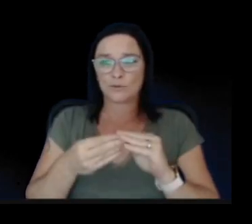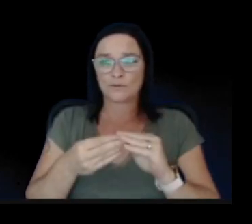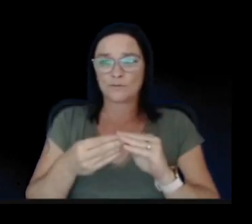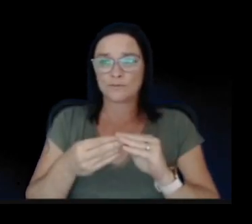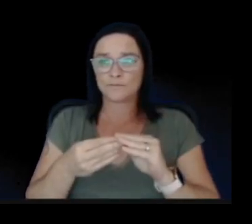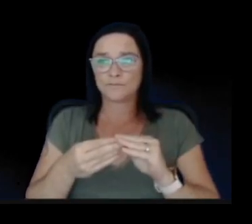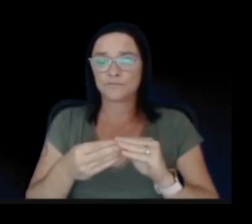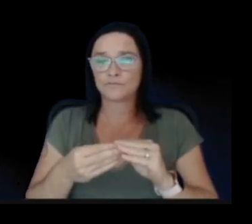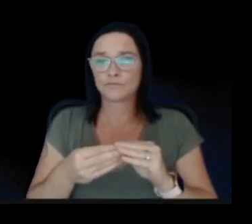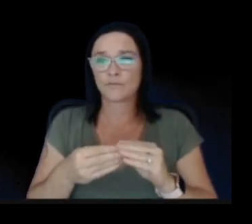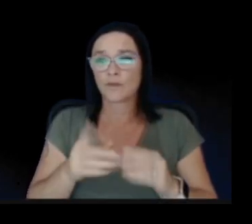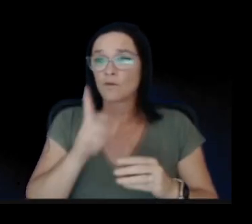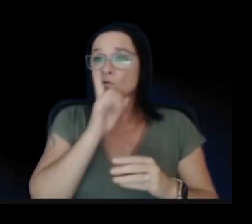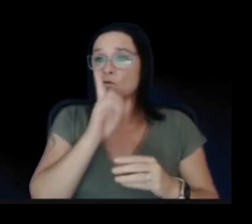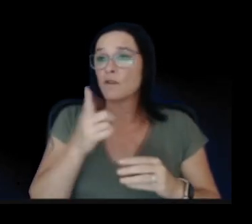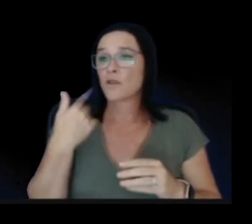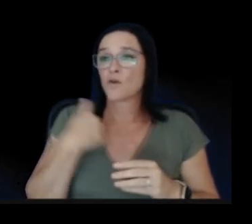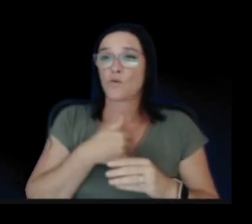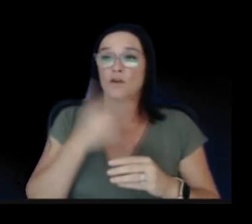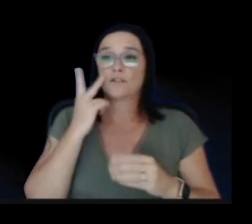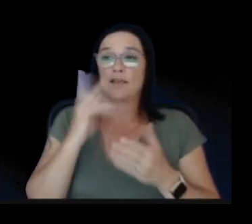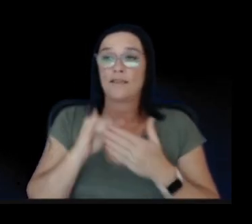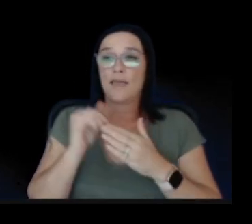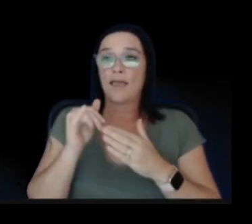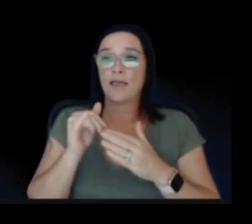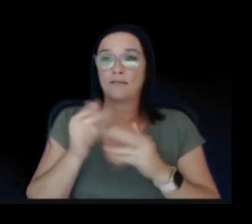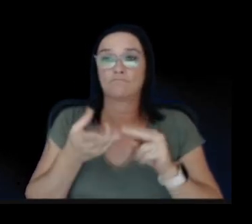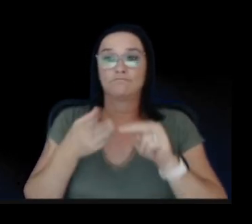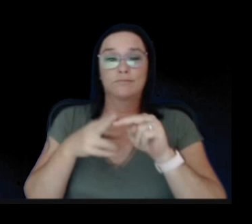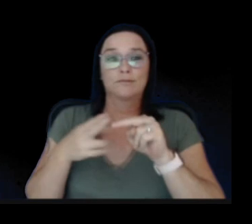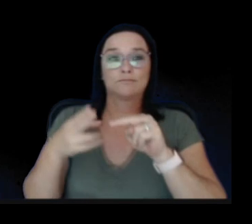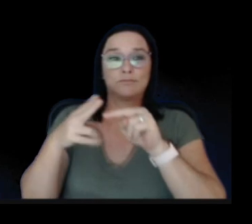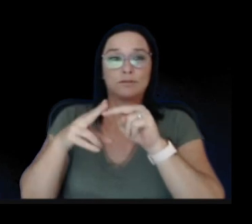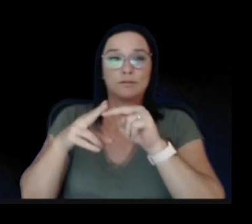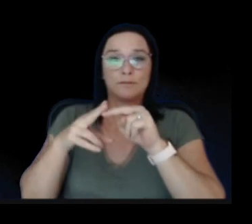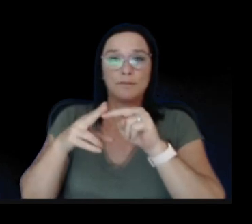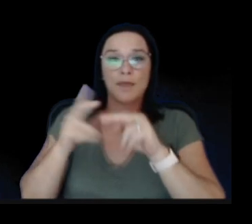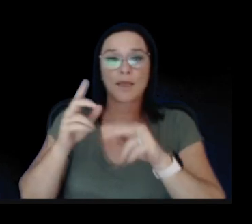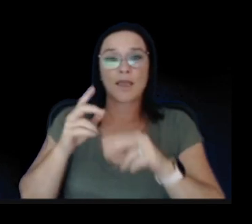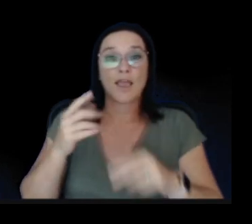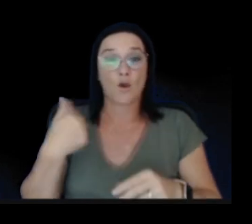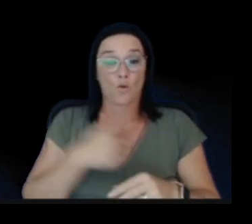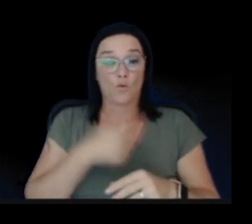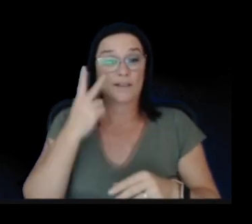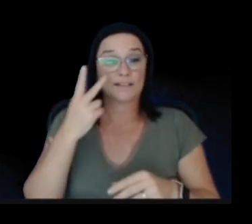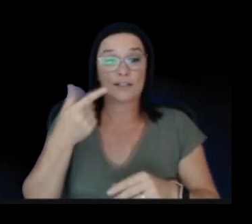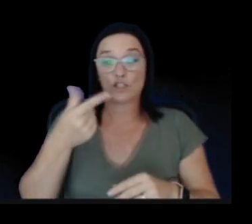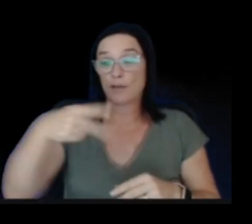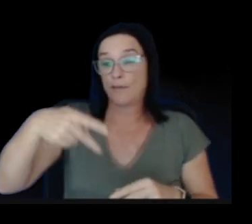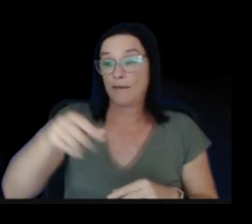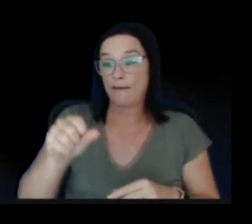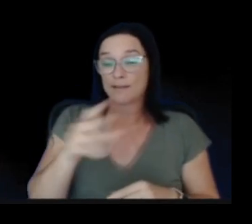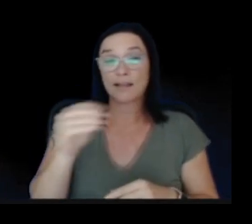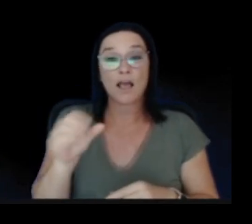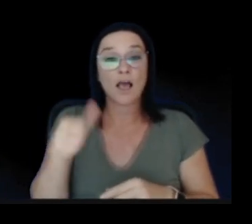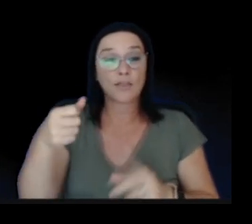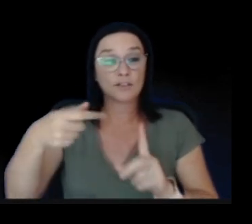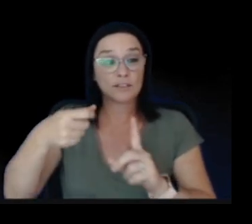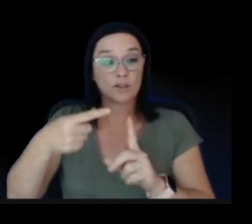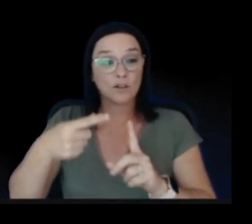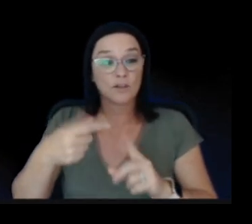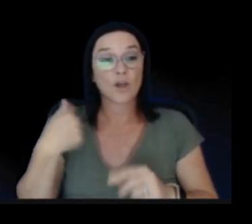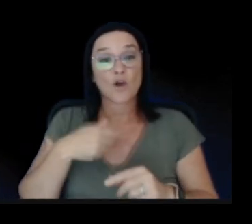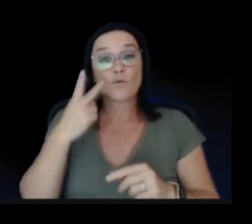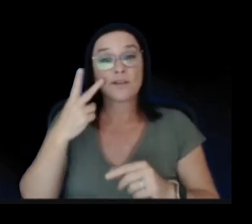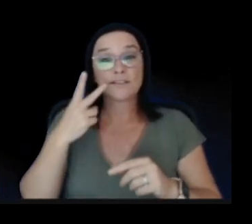And so we're really seeing magma buildup in that area, even as we continue to see GPS and other signals suggesting magma is going into the